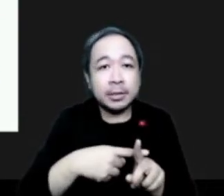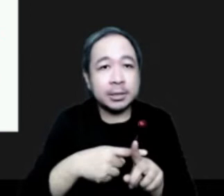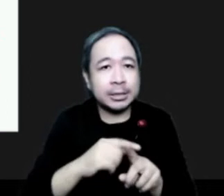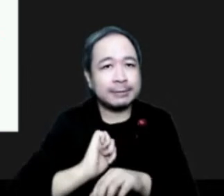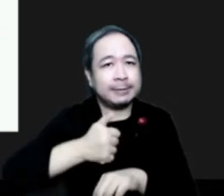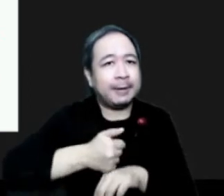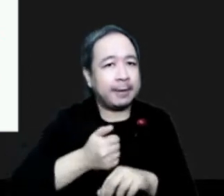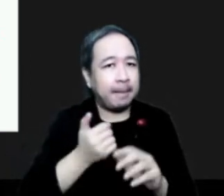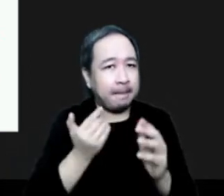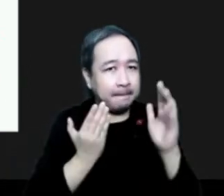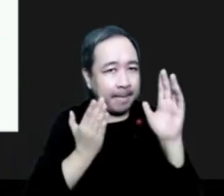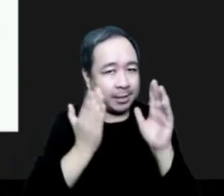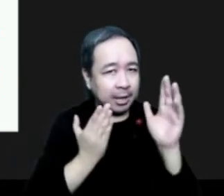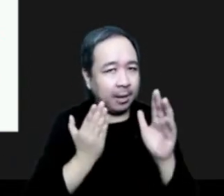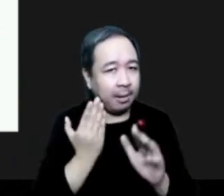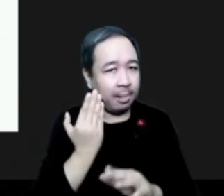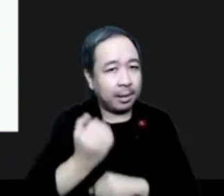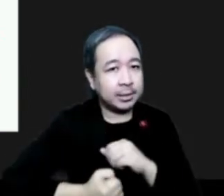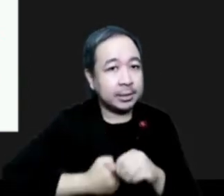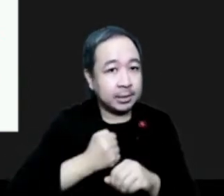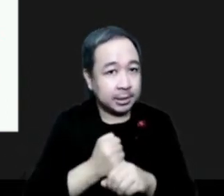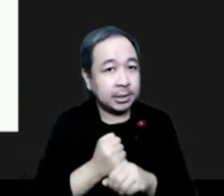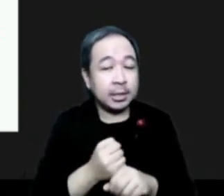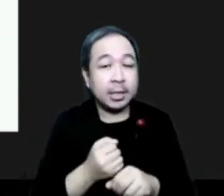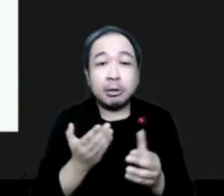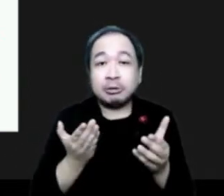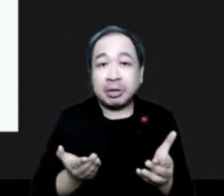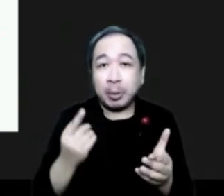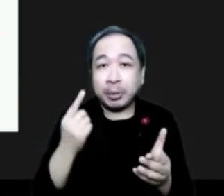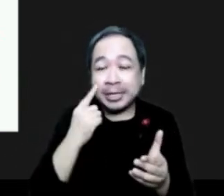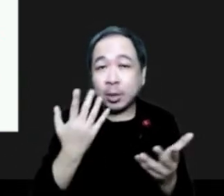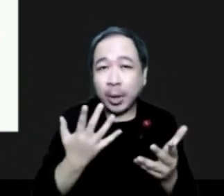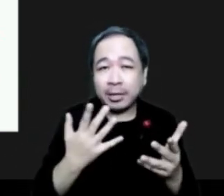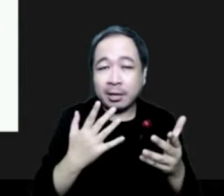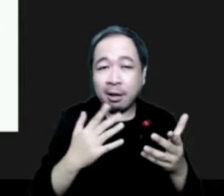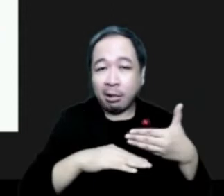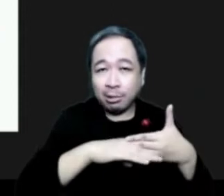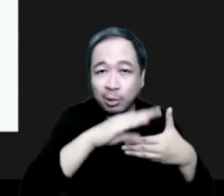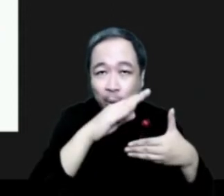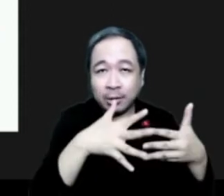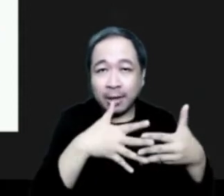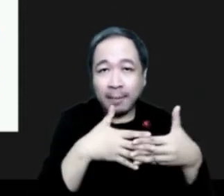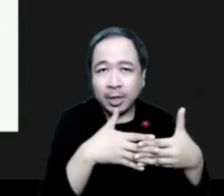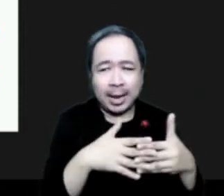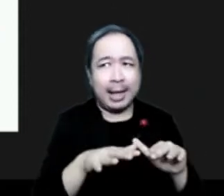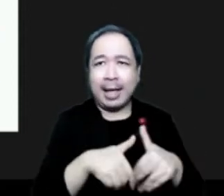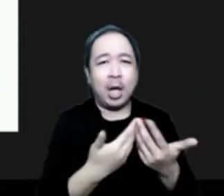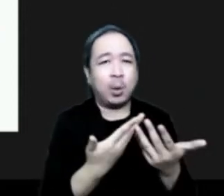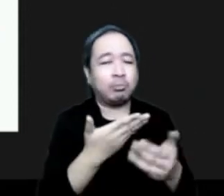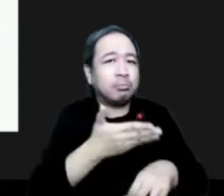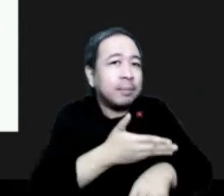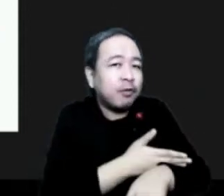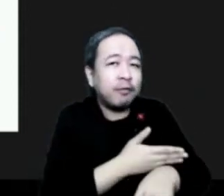So, our first way is to collect what's available in North America and then let's work together to upgrade those products and to provide better services